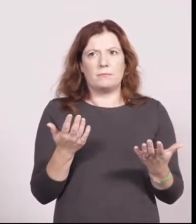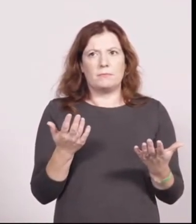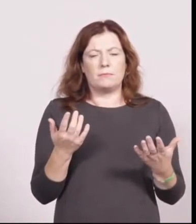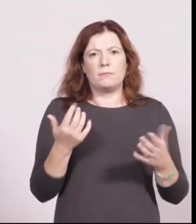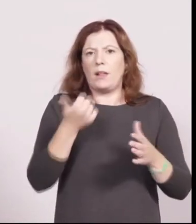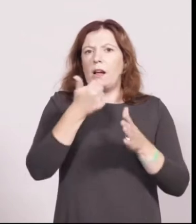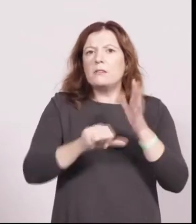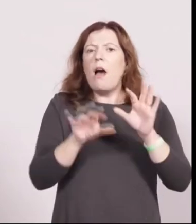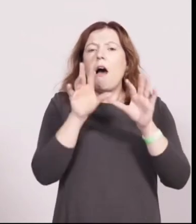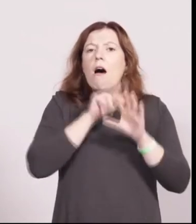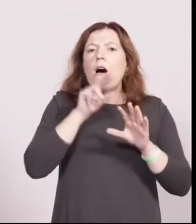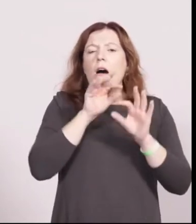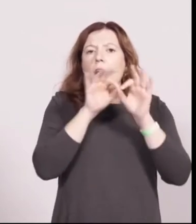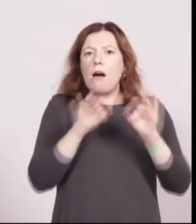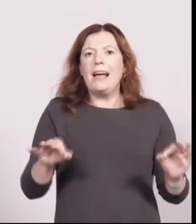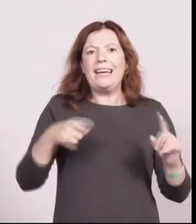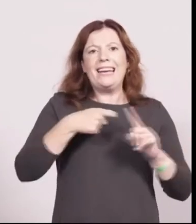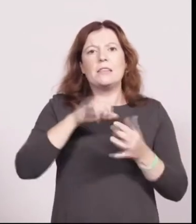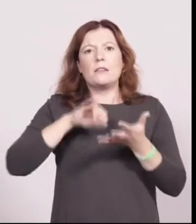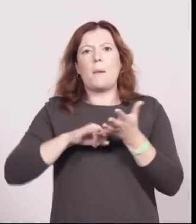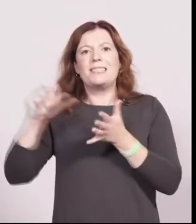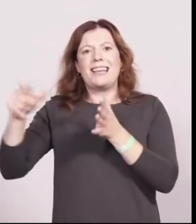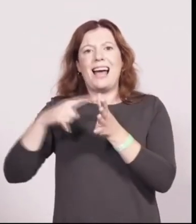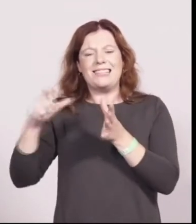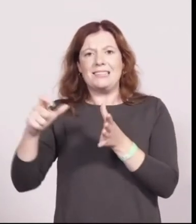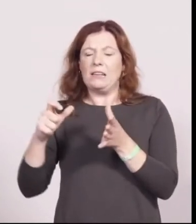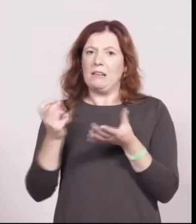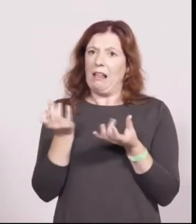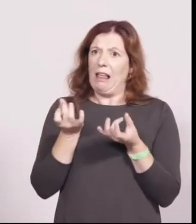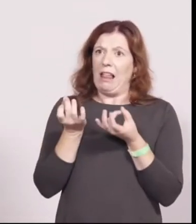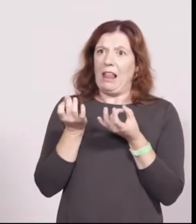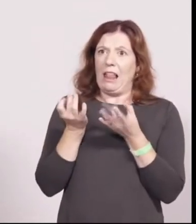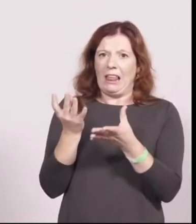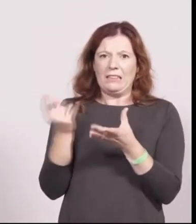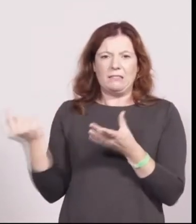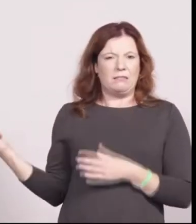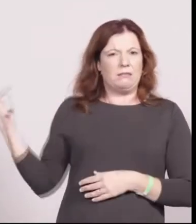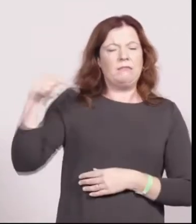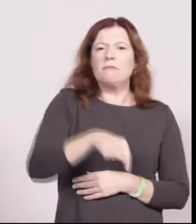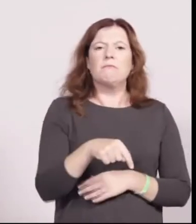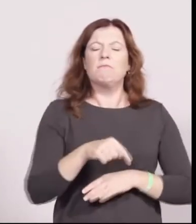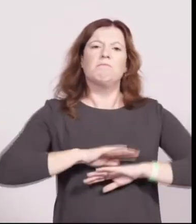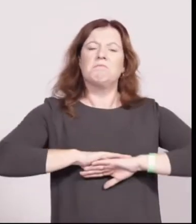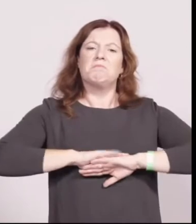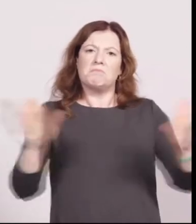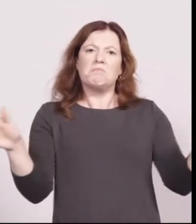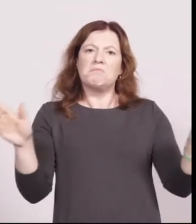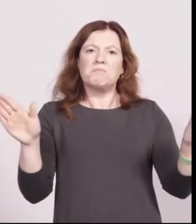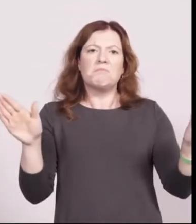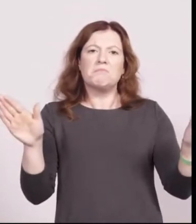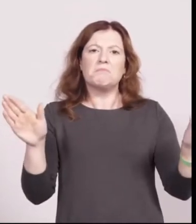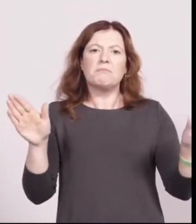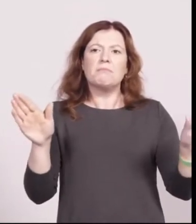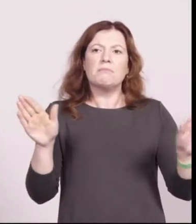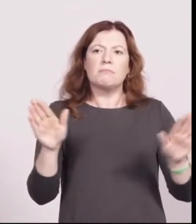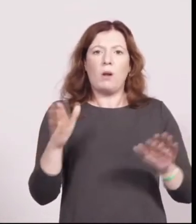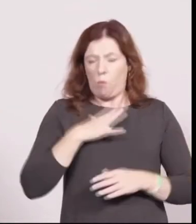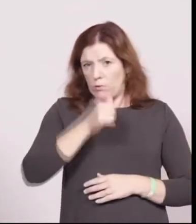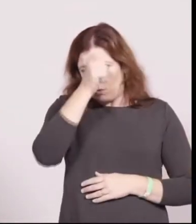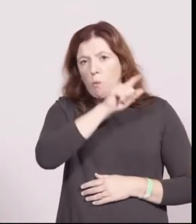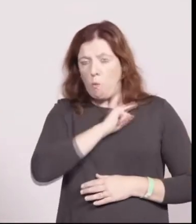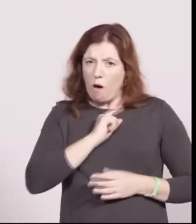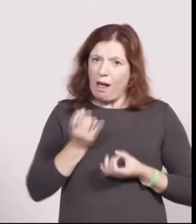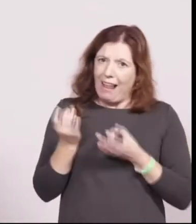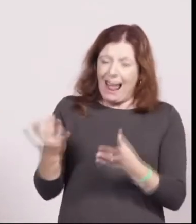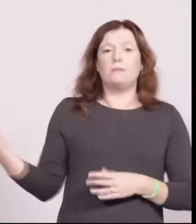can't believe that Kay Starmer and the CAC have allowed that rag to come here okay